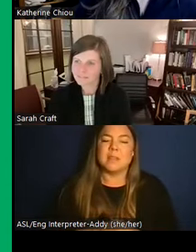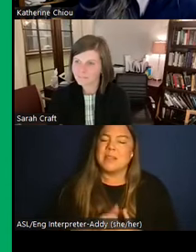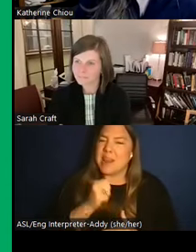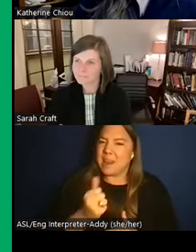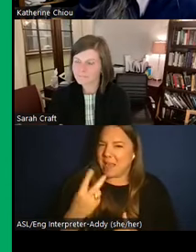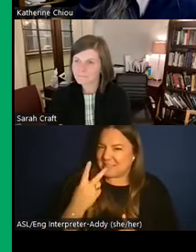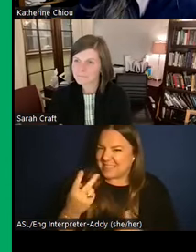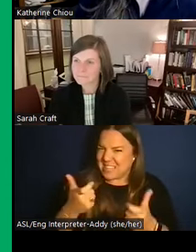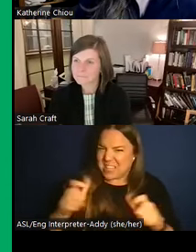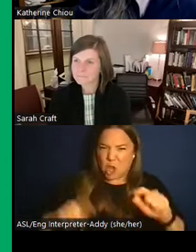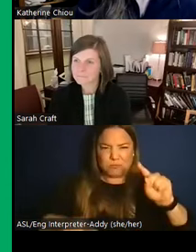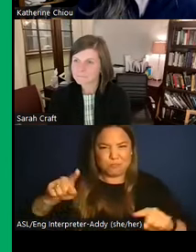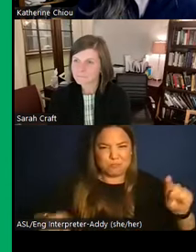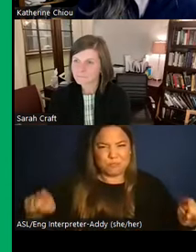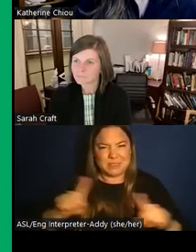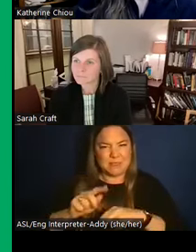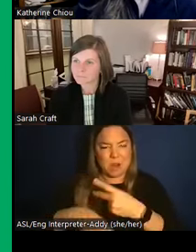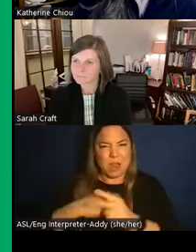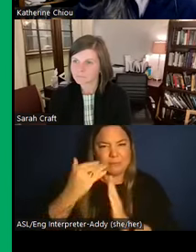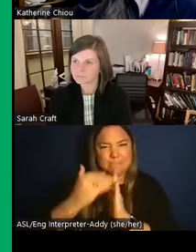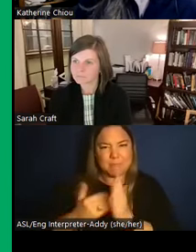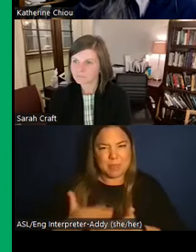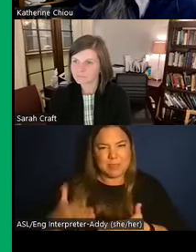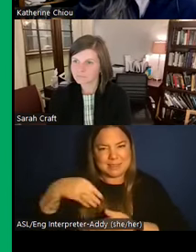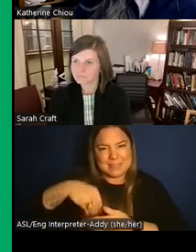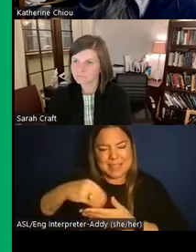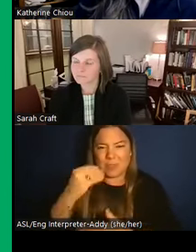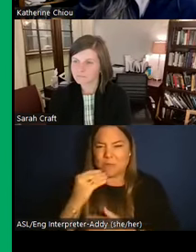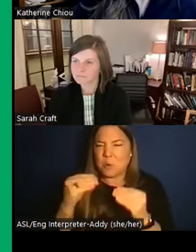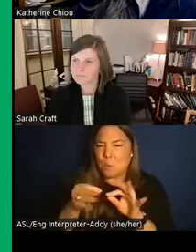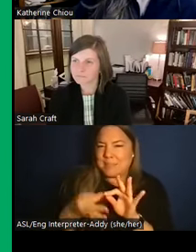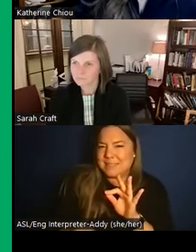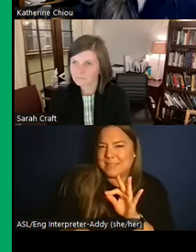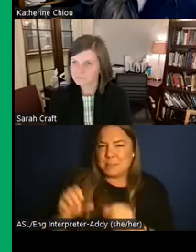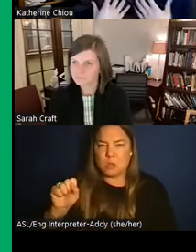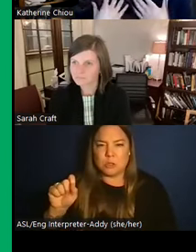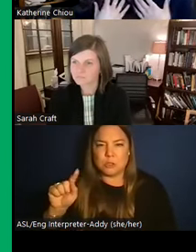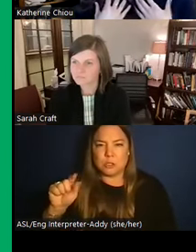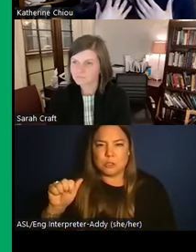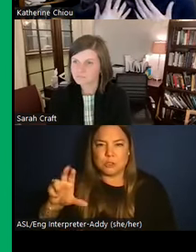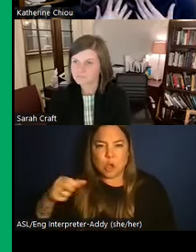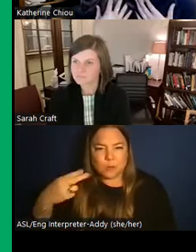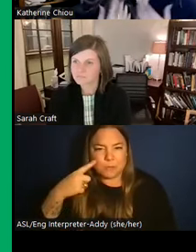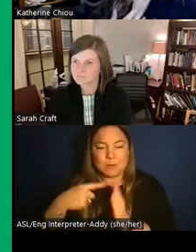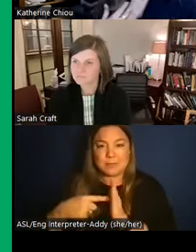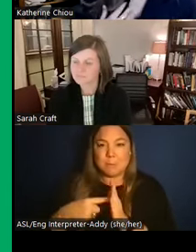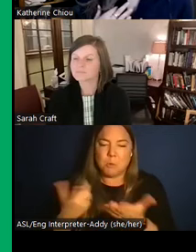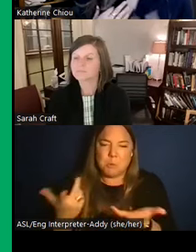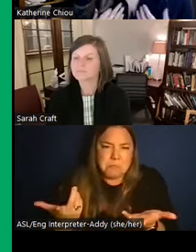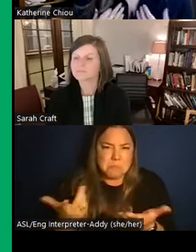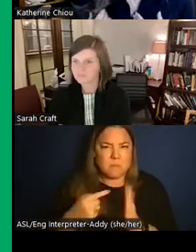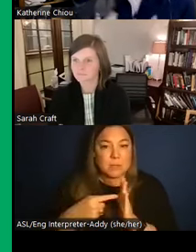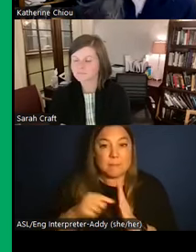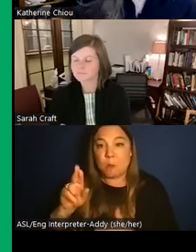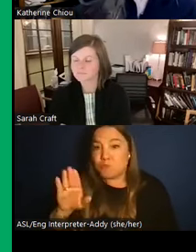A lot of it is like kind of, I wouldn't say boring, but like simple, simple starch, right? You can think of like us like, oh, like rice and beans or like